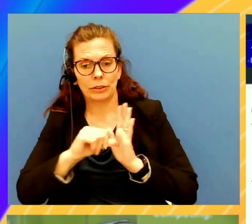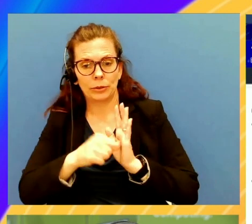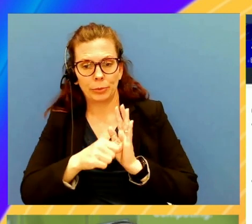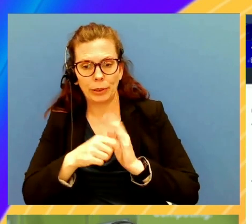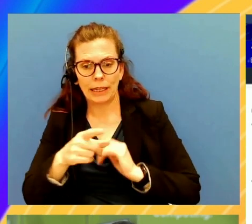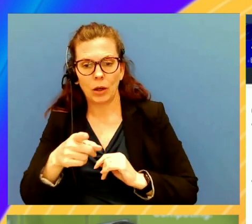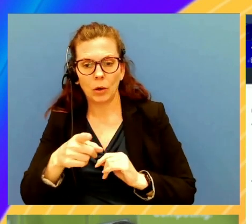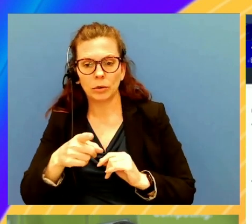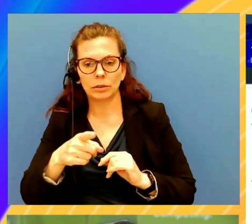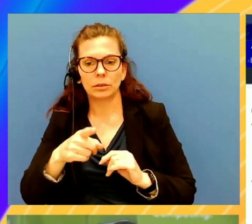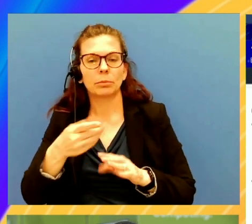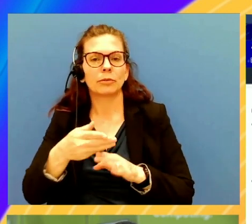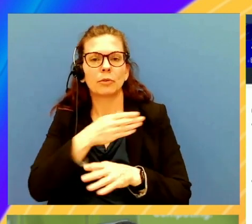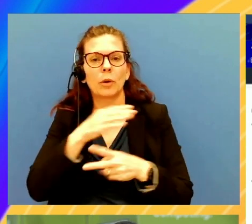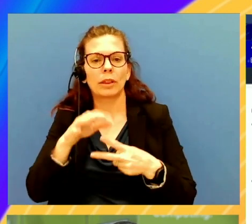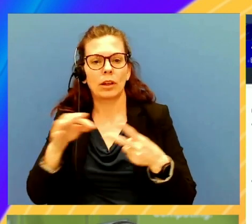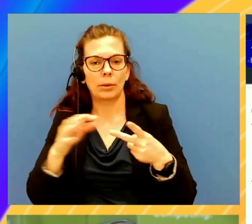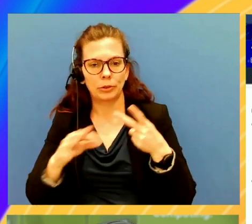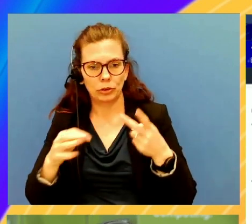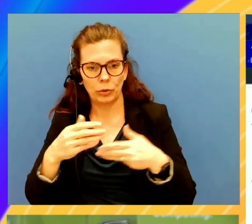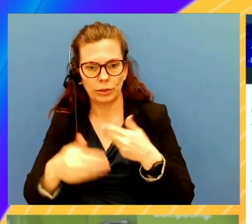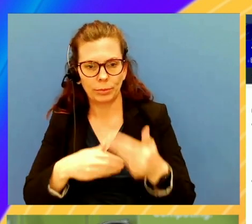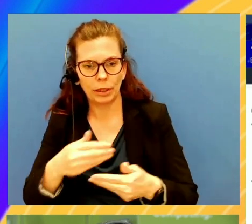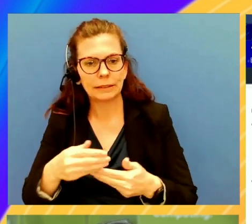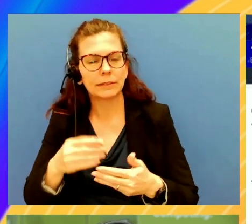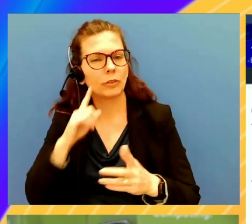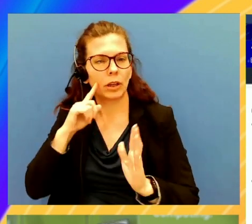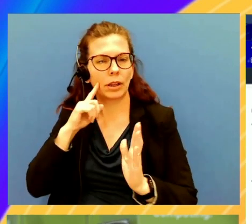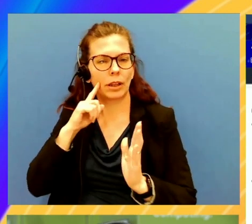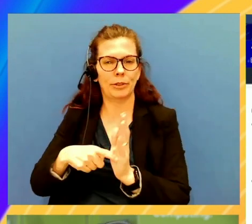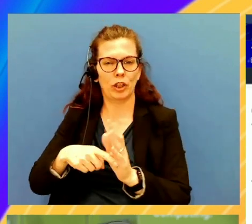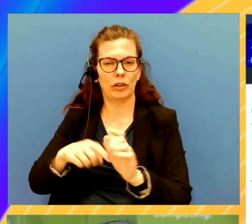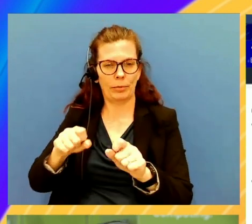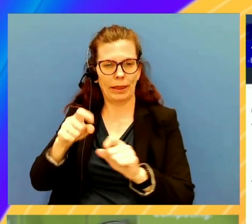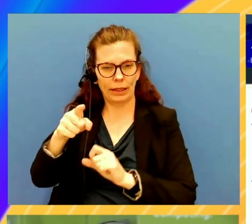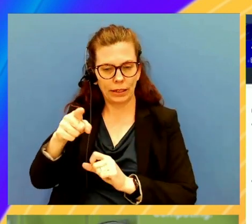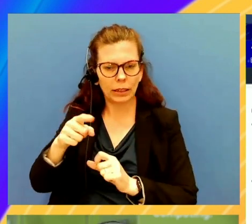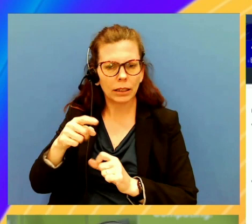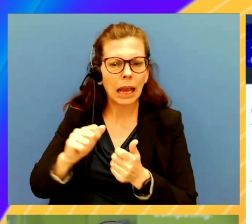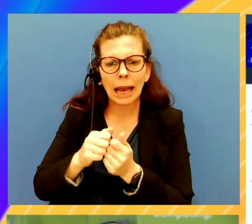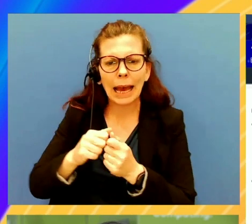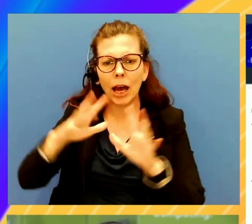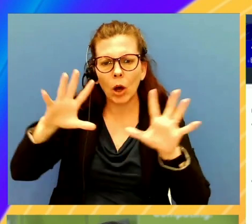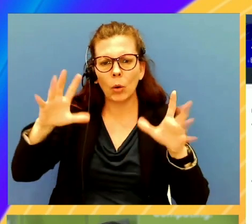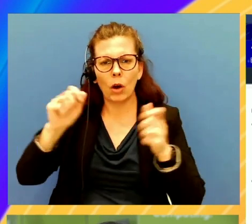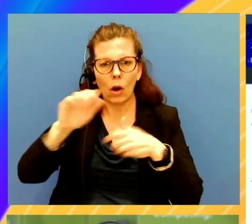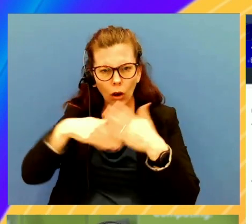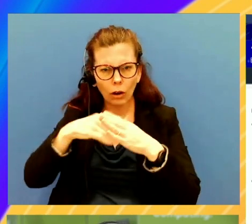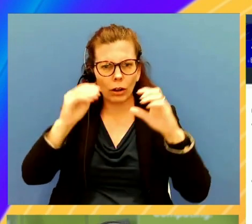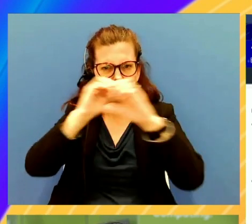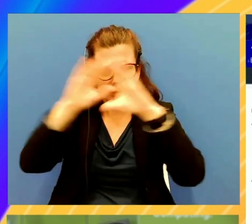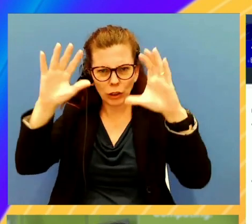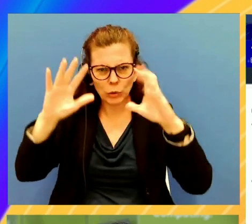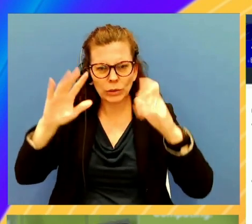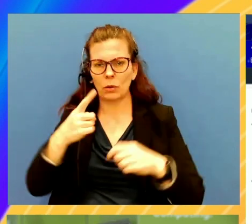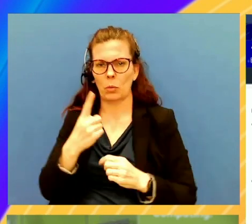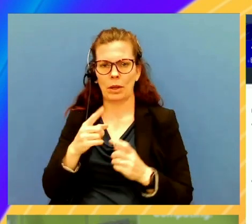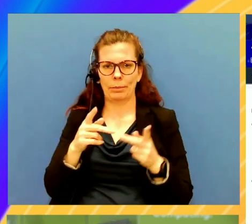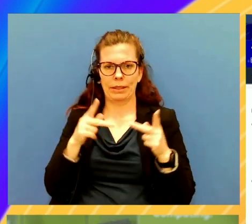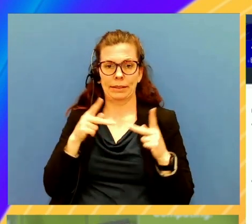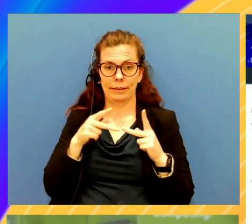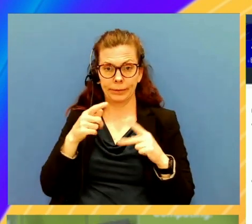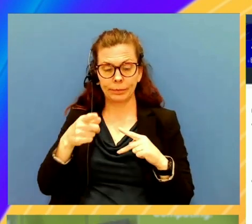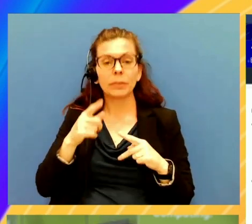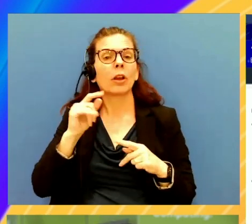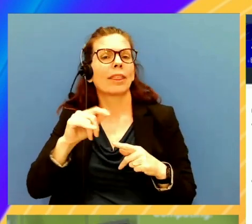we actually move on to cross-account observability, is how you can correlate all of these views under a single pane of view. And that's where